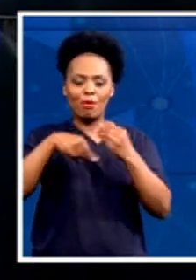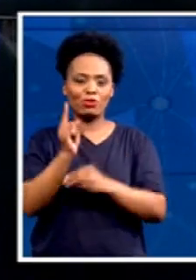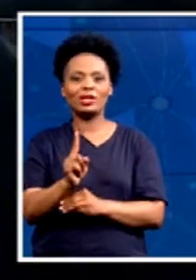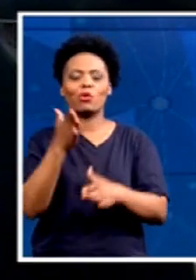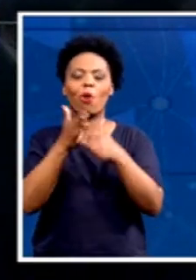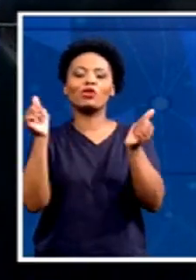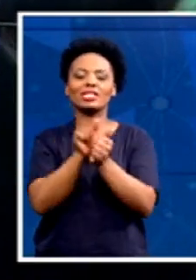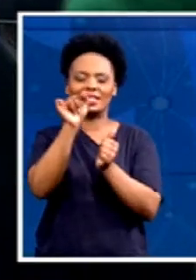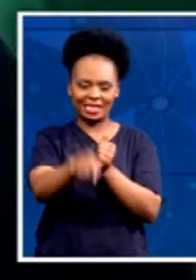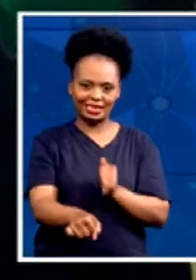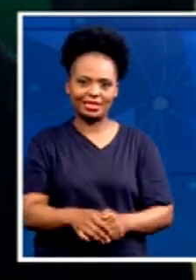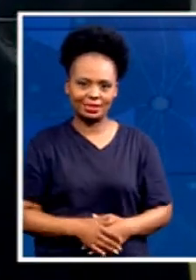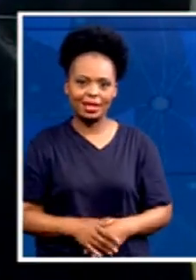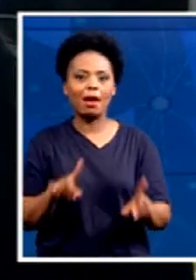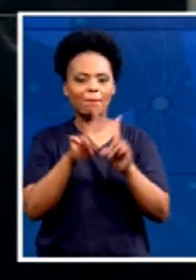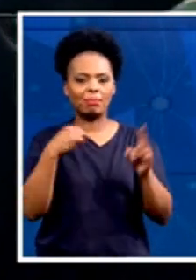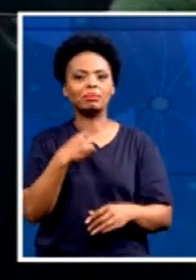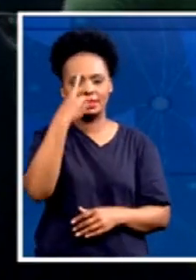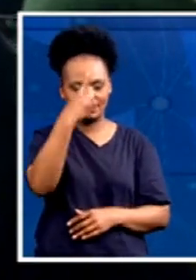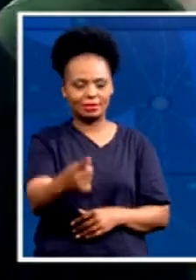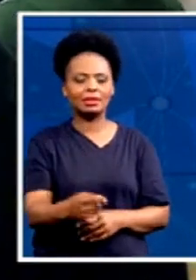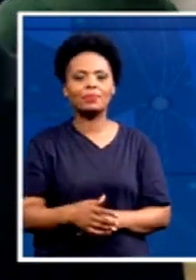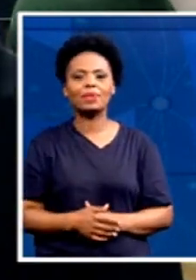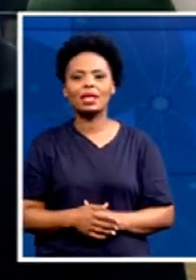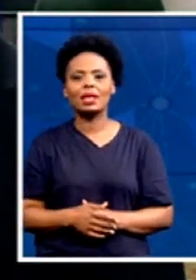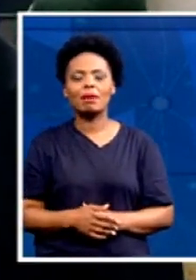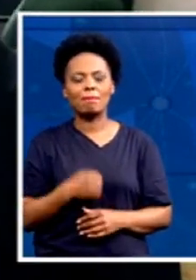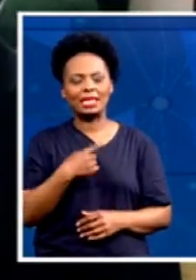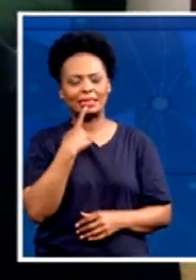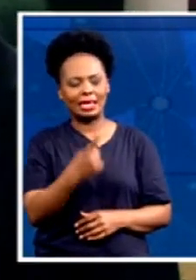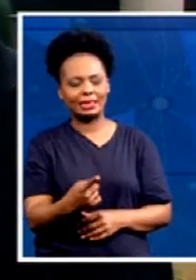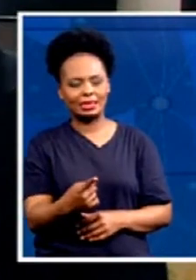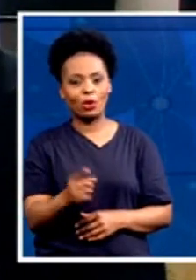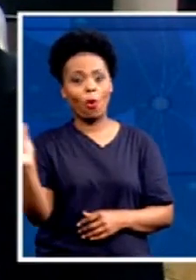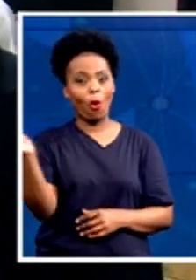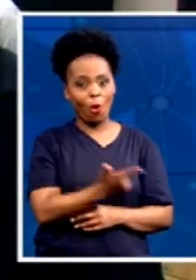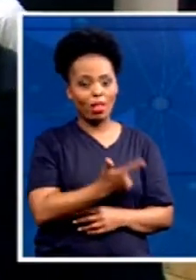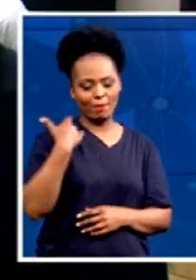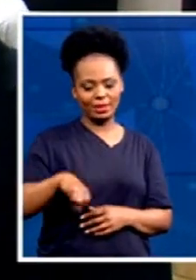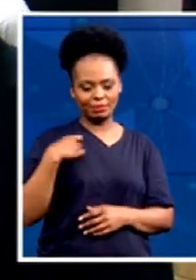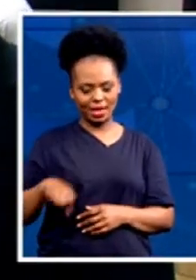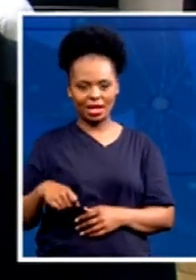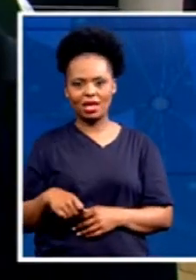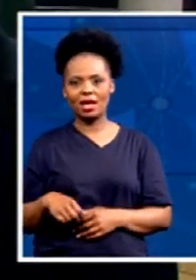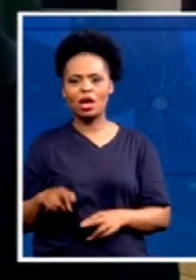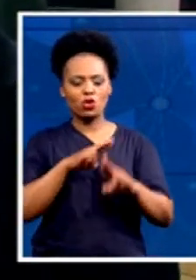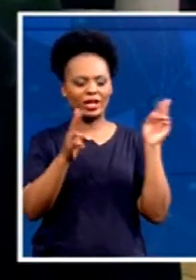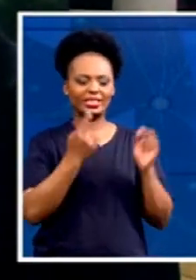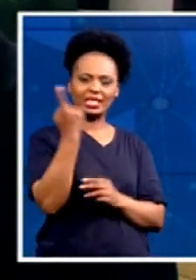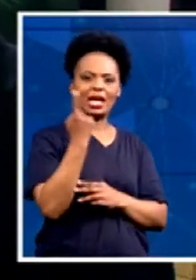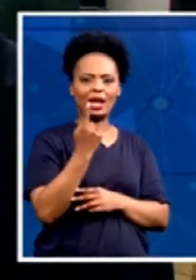all the municipalities, there's not a single opposition party who's on its own will